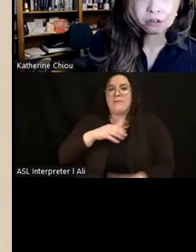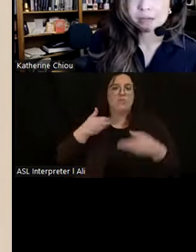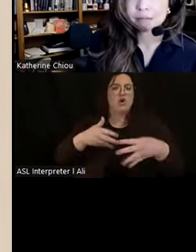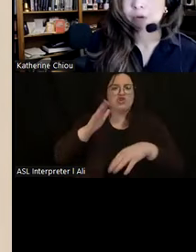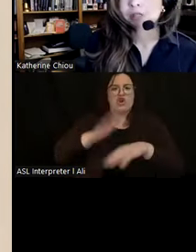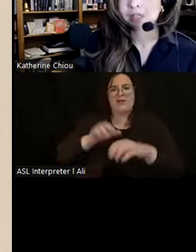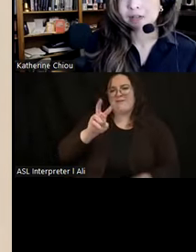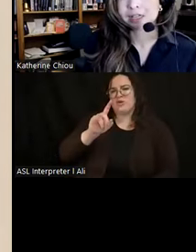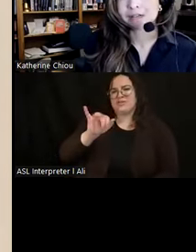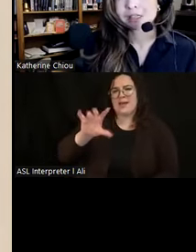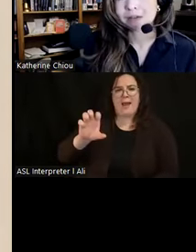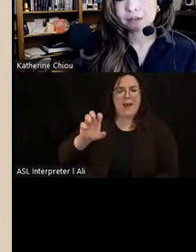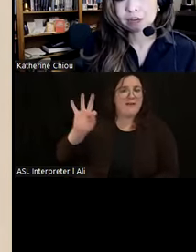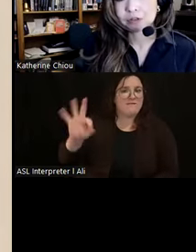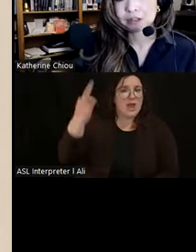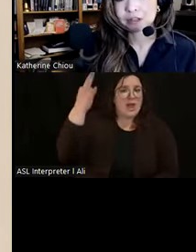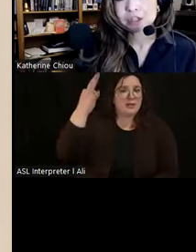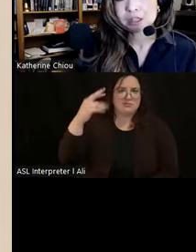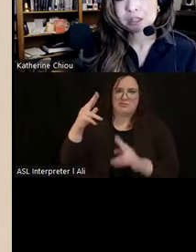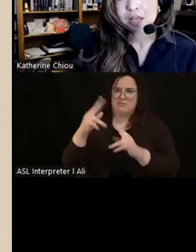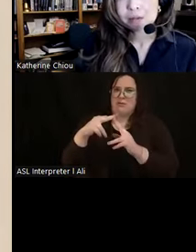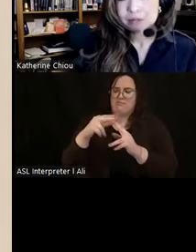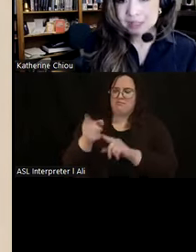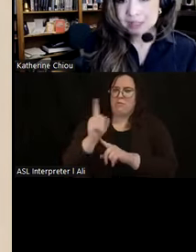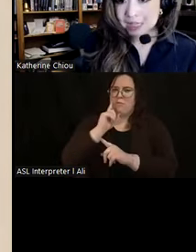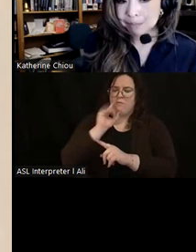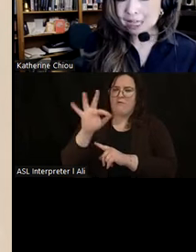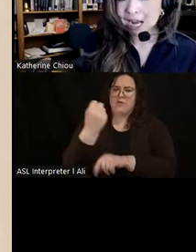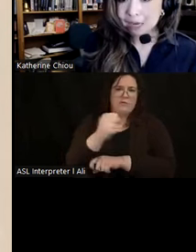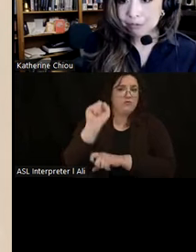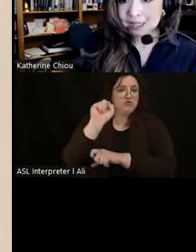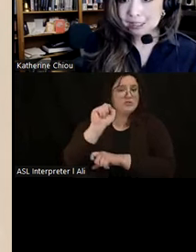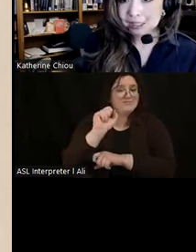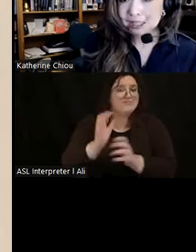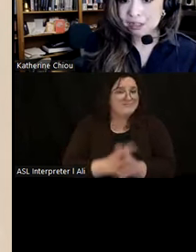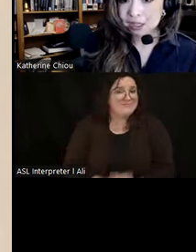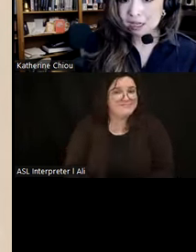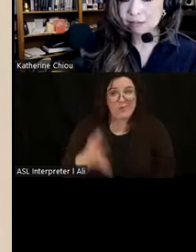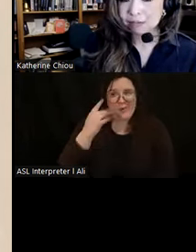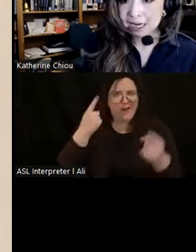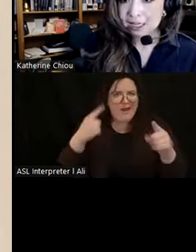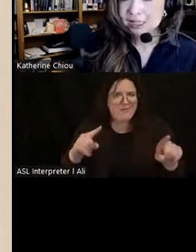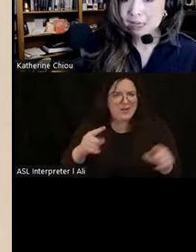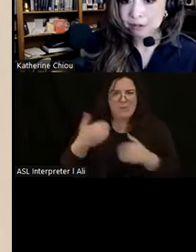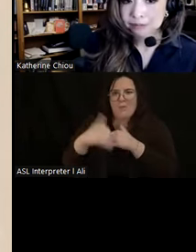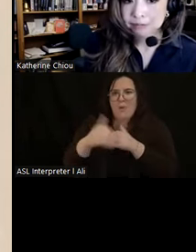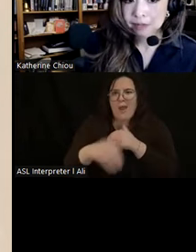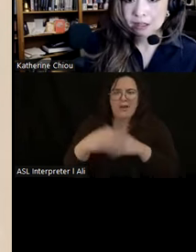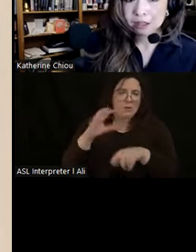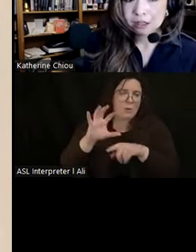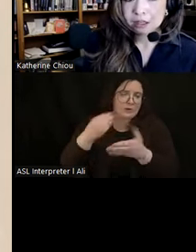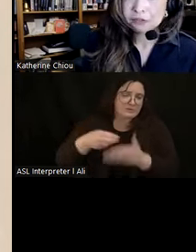the earliest and most significant events of the French Revolution, precipitated by the high price and the scarcity of bread, a staple.